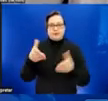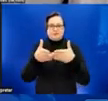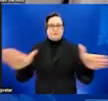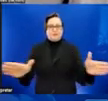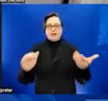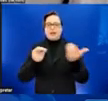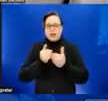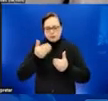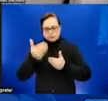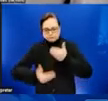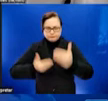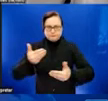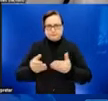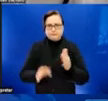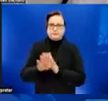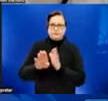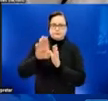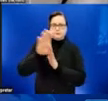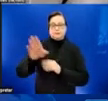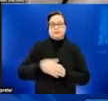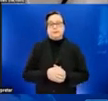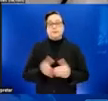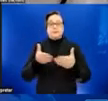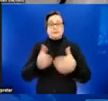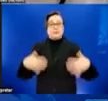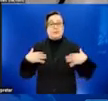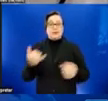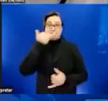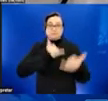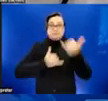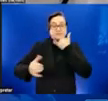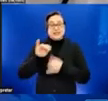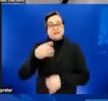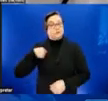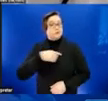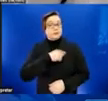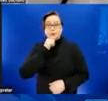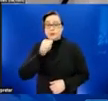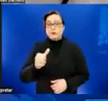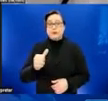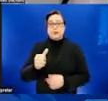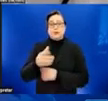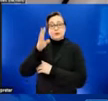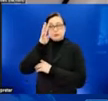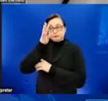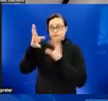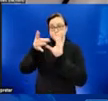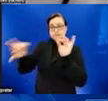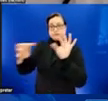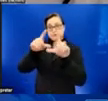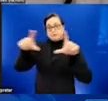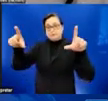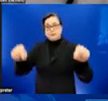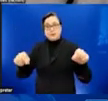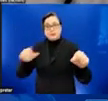As such, it would be a public health mistake if we did not craft messages and approaches that spoke to men. Also, keep